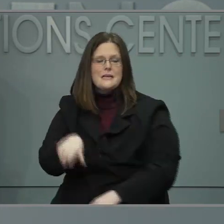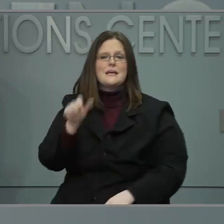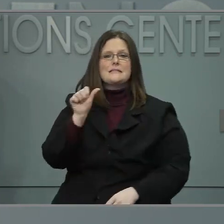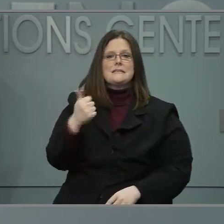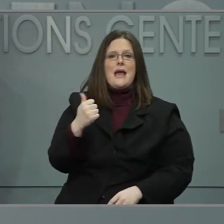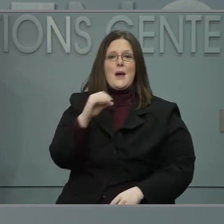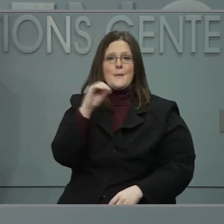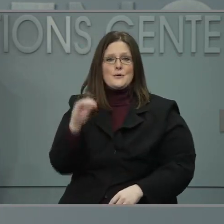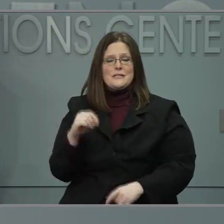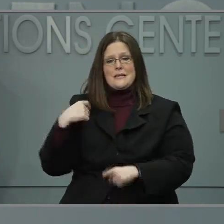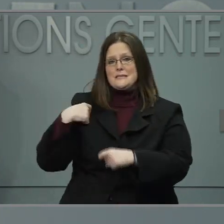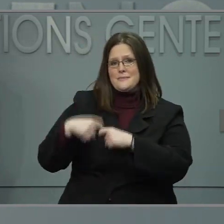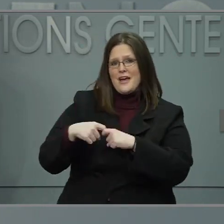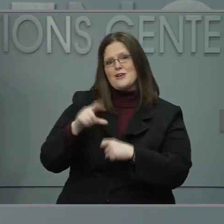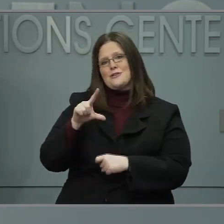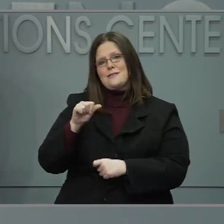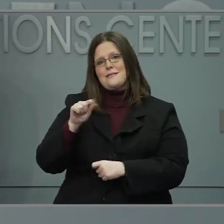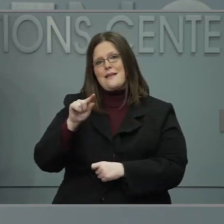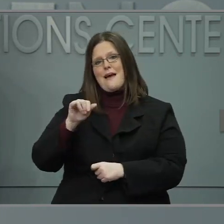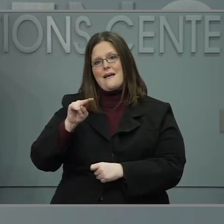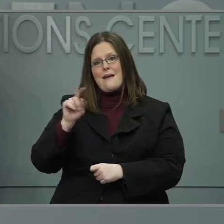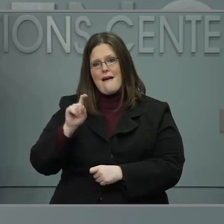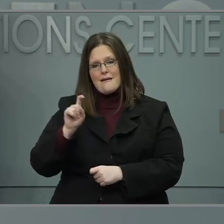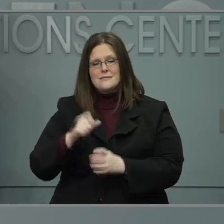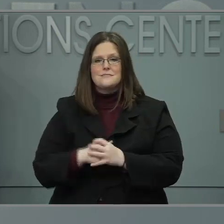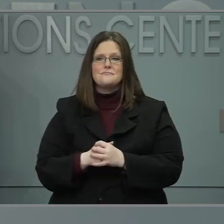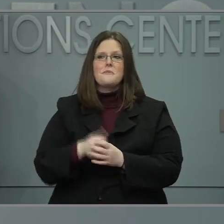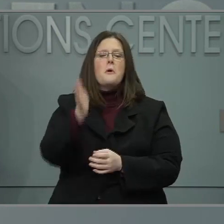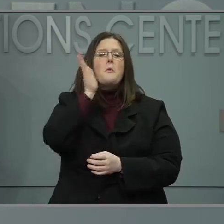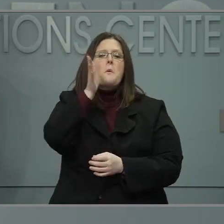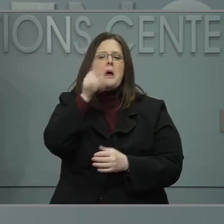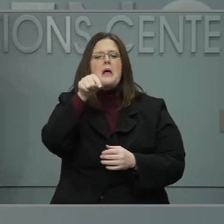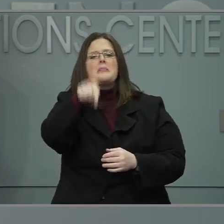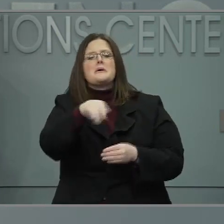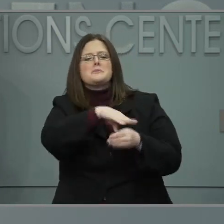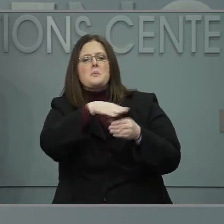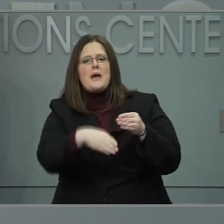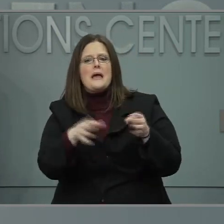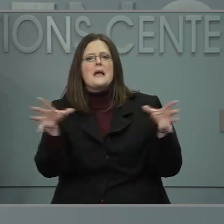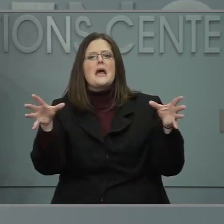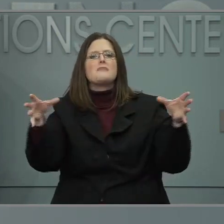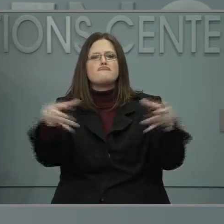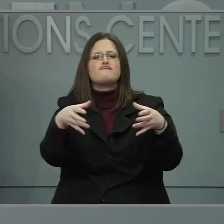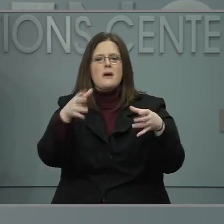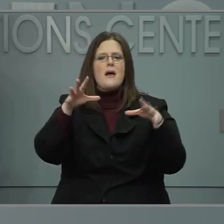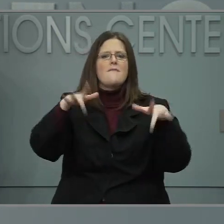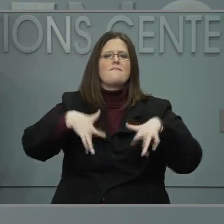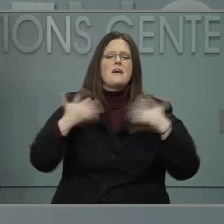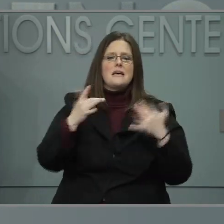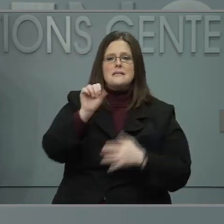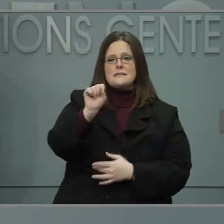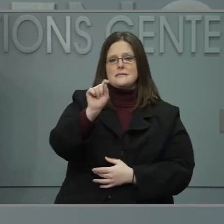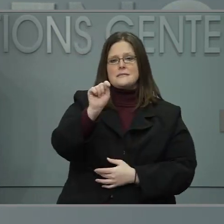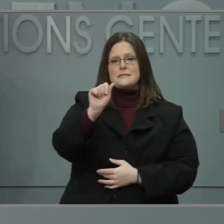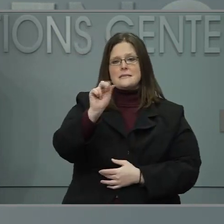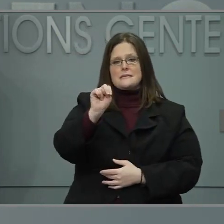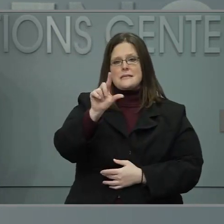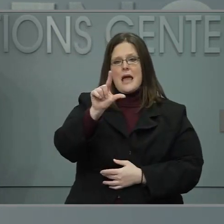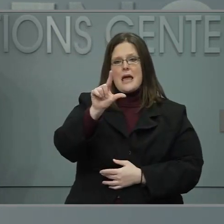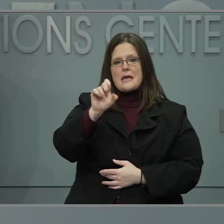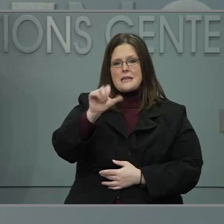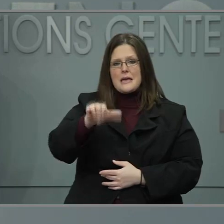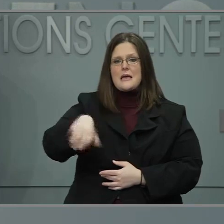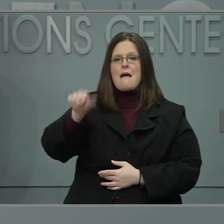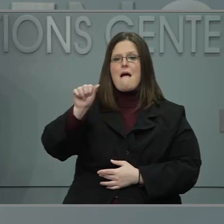units are reaching rural communities in Stanley, and Cleveland counties. Lincoln Community Health Center, Dale Fell Health